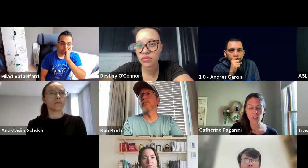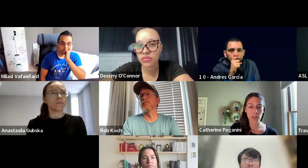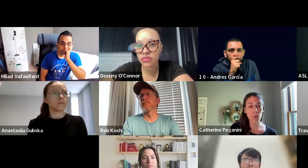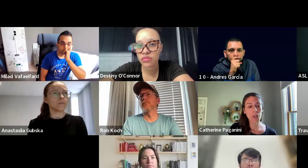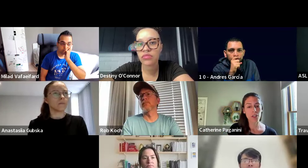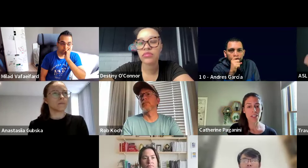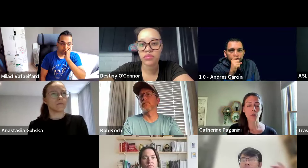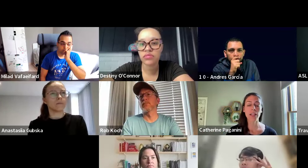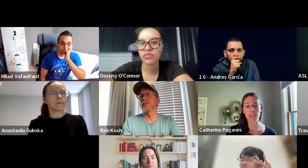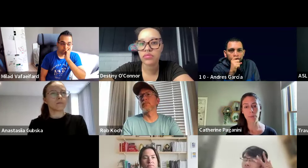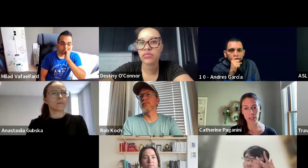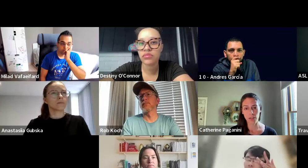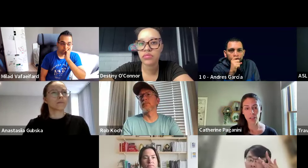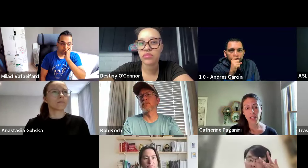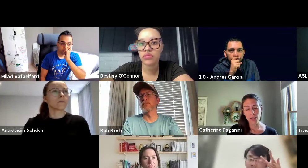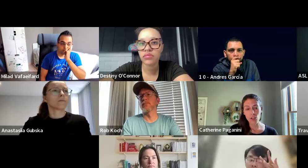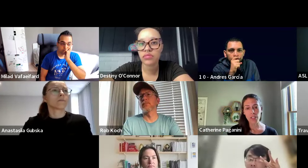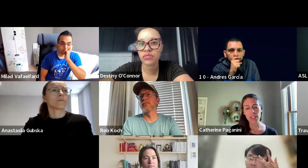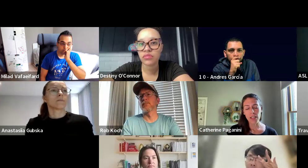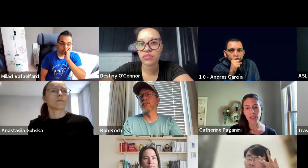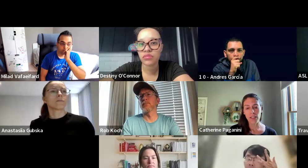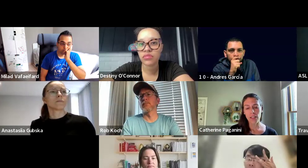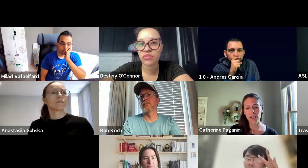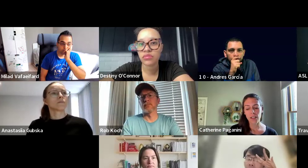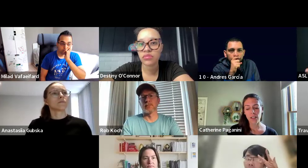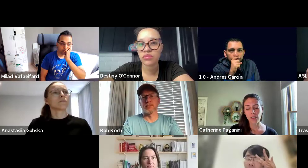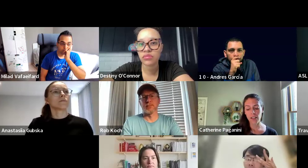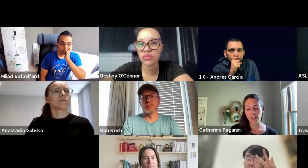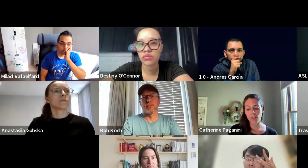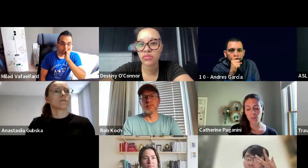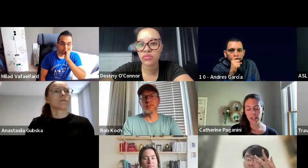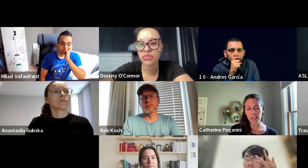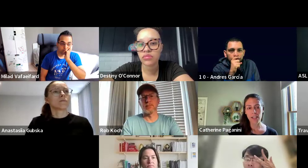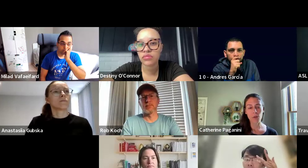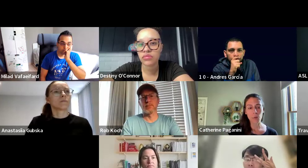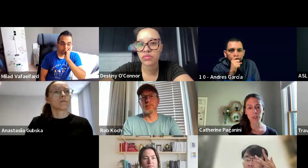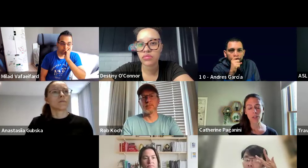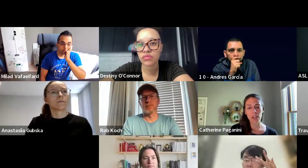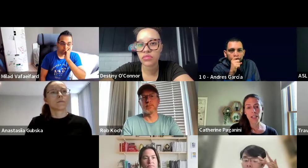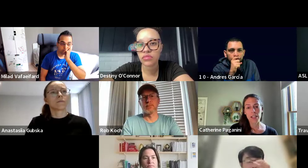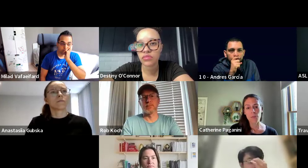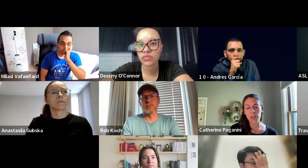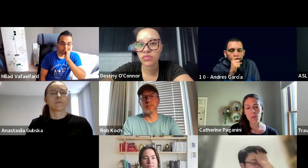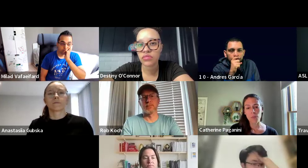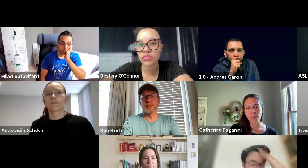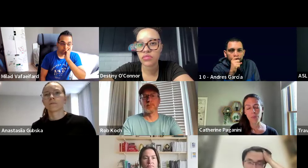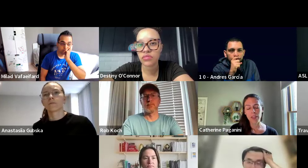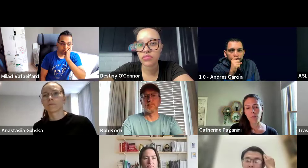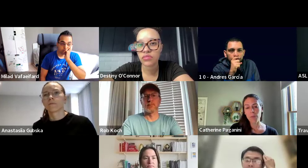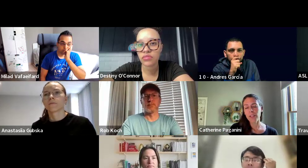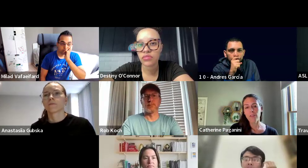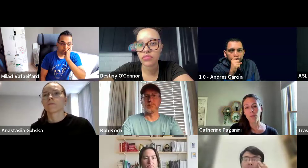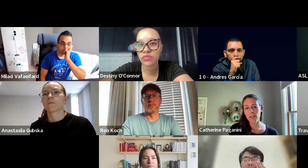why is really important because that creates empathy. And the storytelling, the reason I say that's so important is because